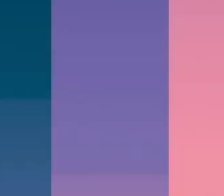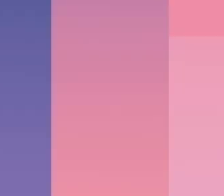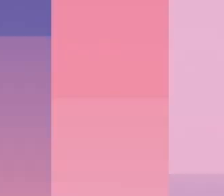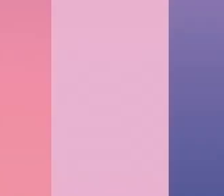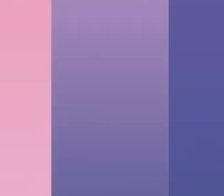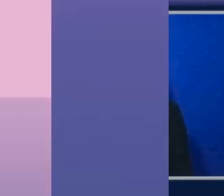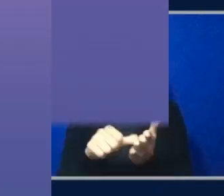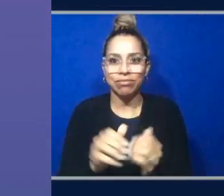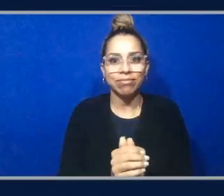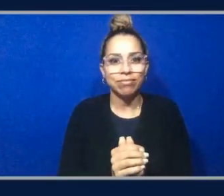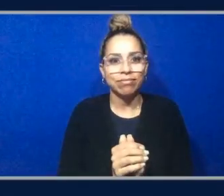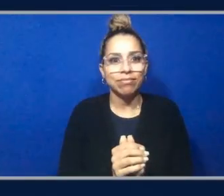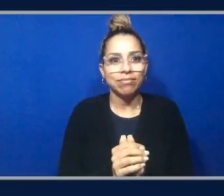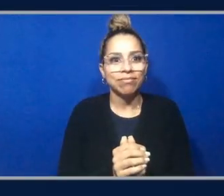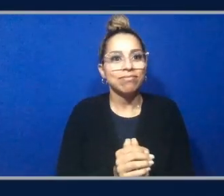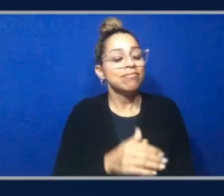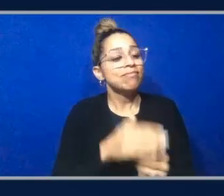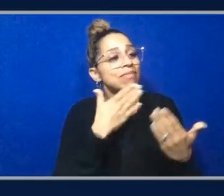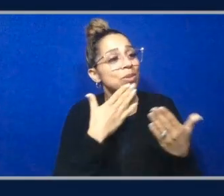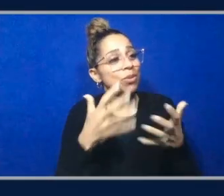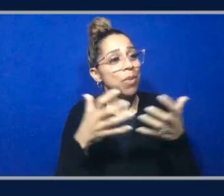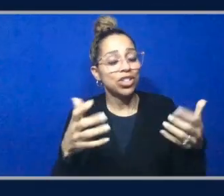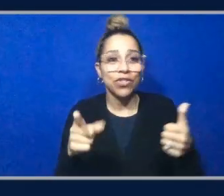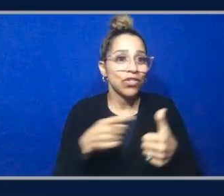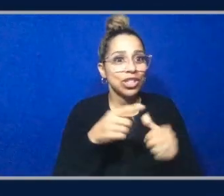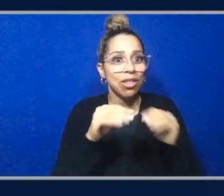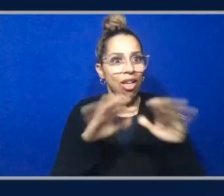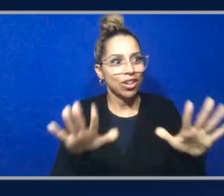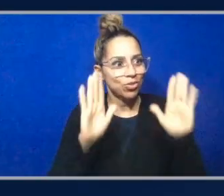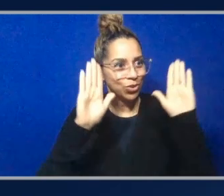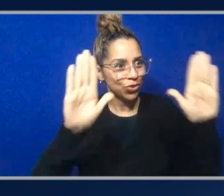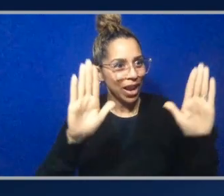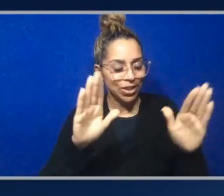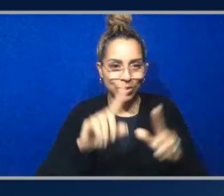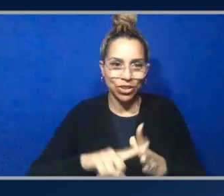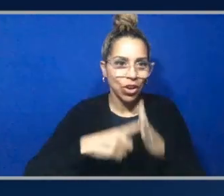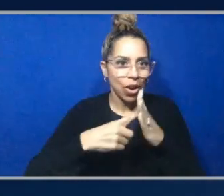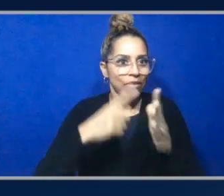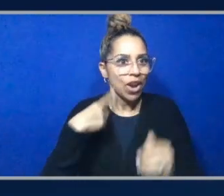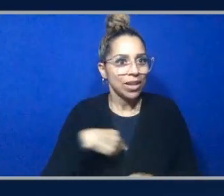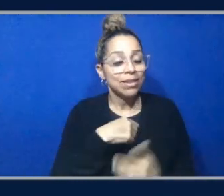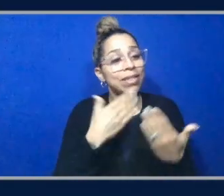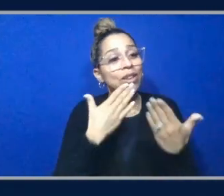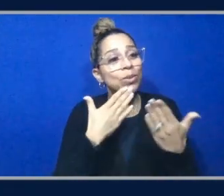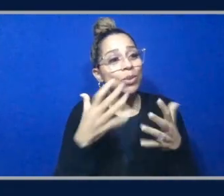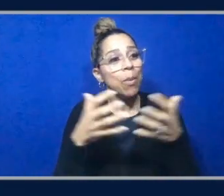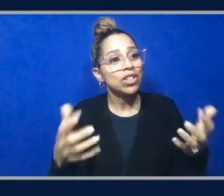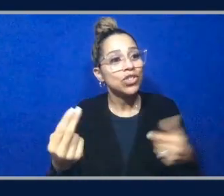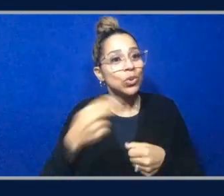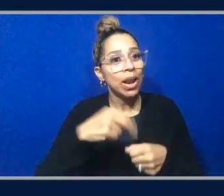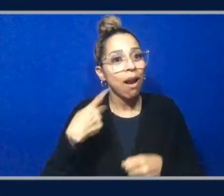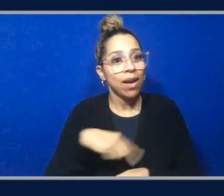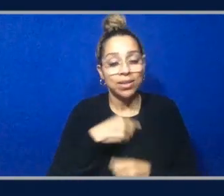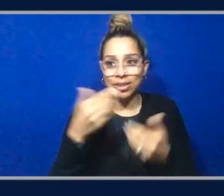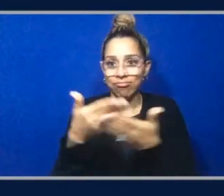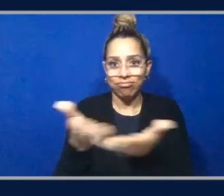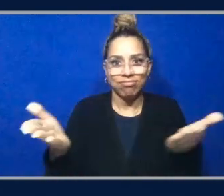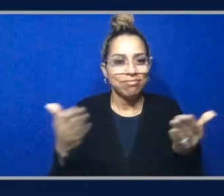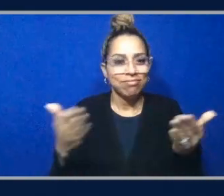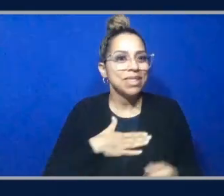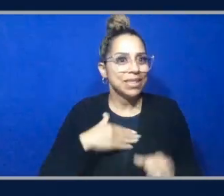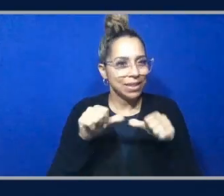our very first launch i think it was a great one to kick us off uh thank you both so much for joining us and um everyone else please continue to tune in as we